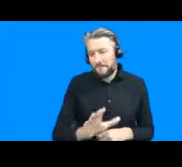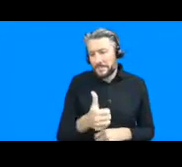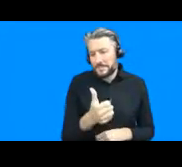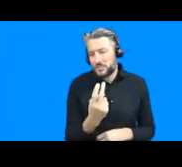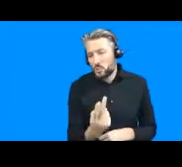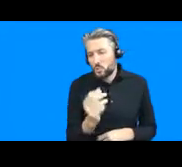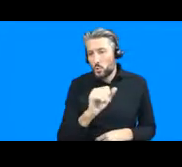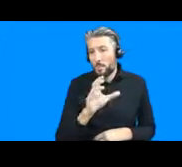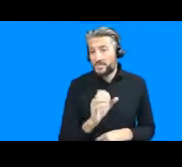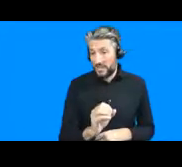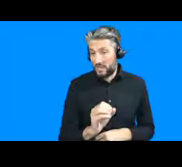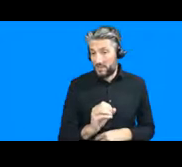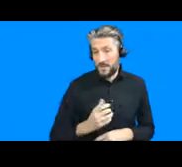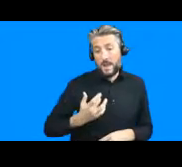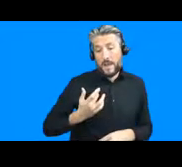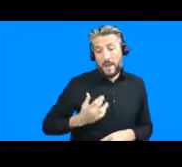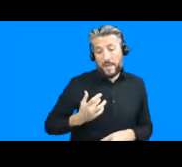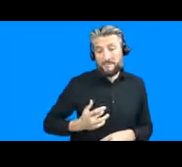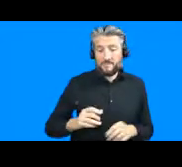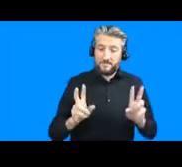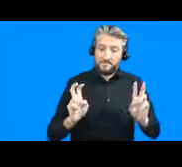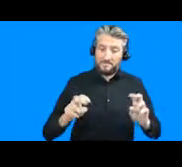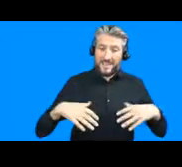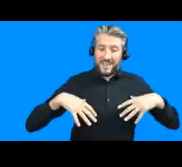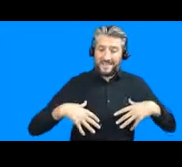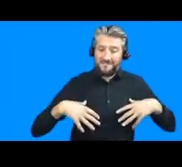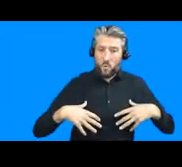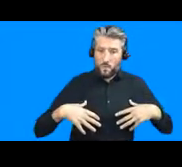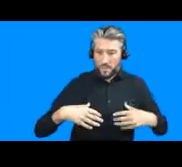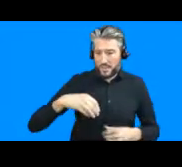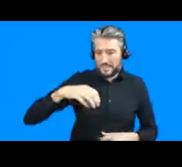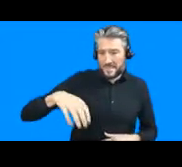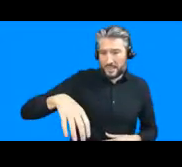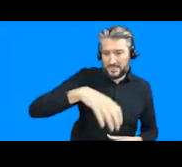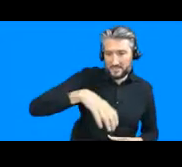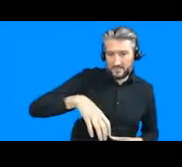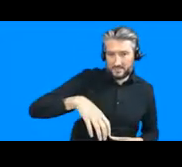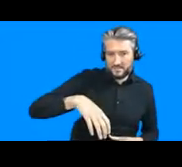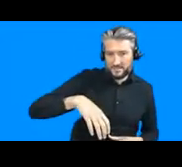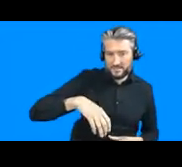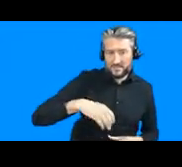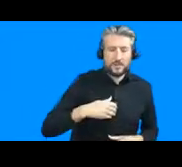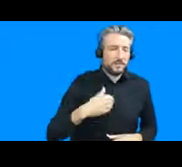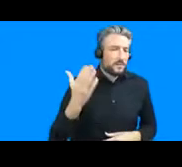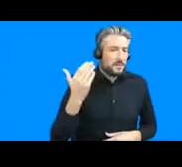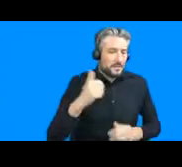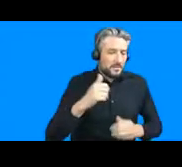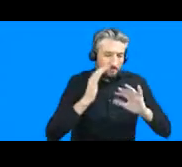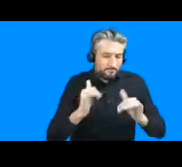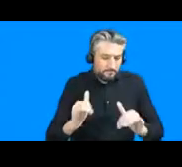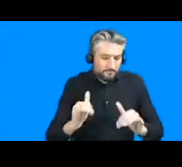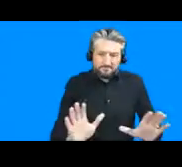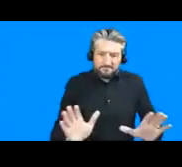population resides in informal settlements so according to the 2017 census karachi has a population of 16 million